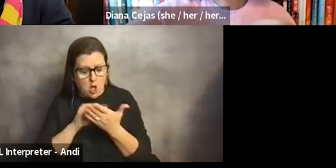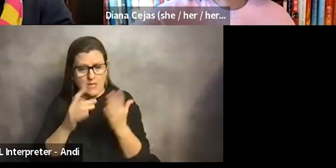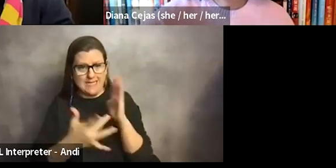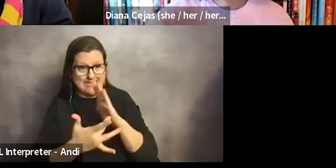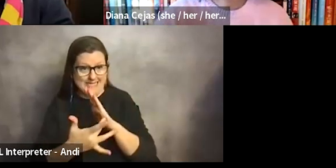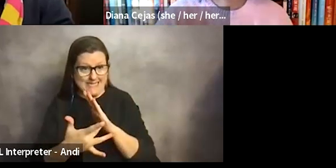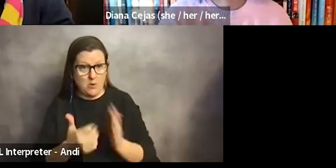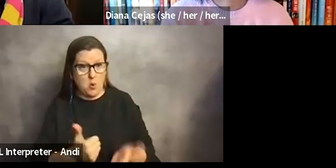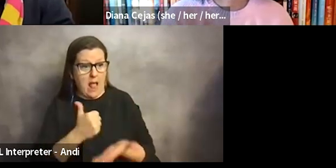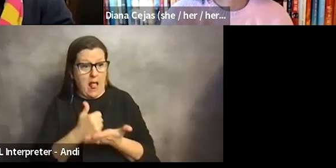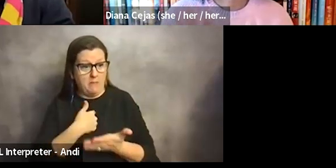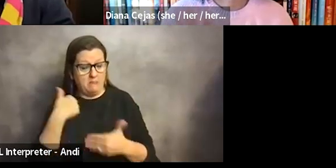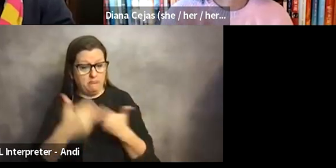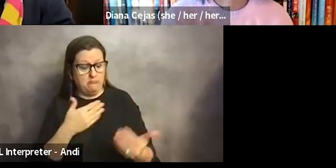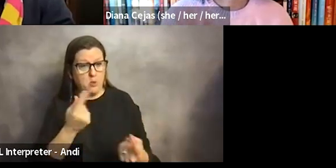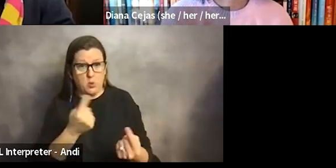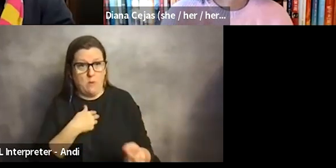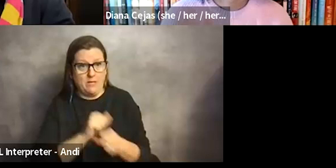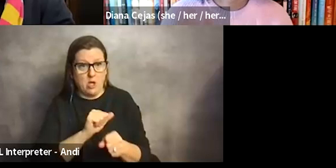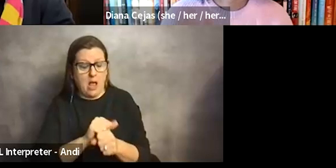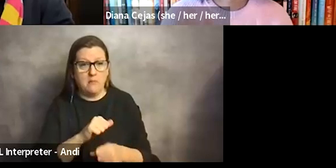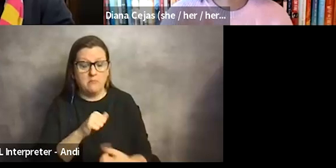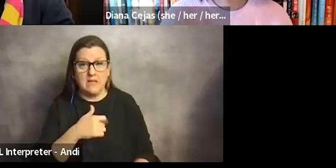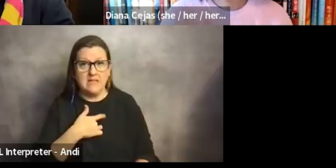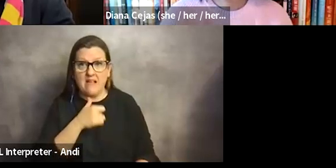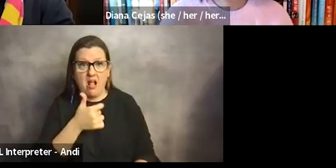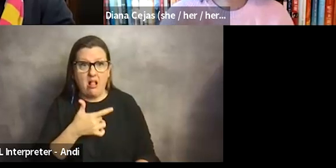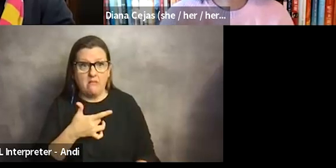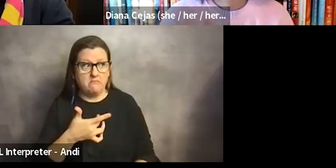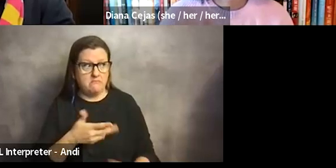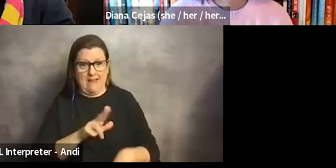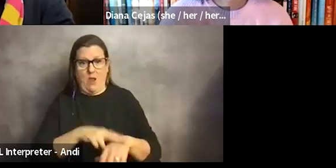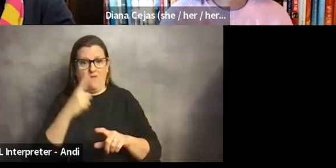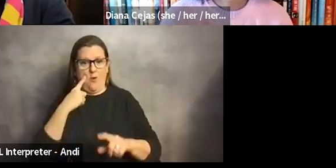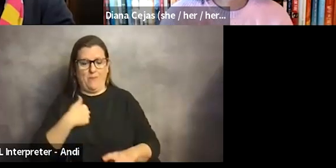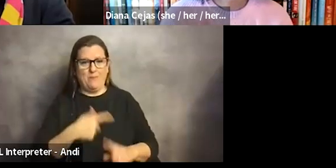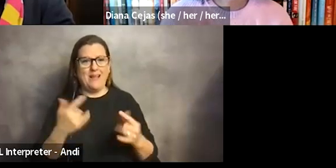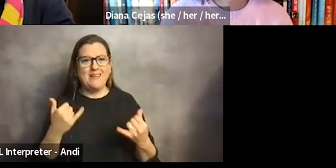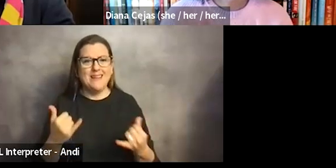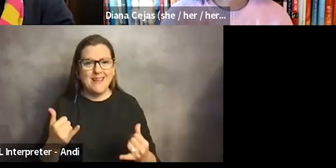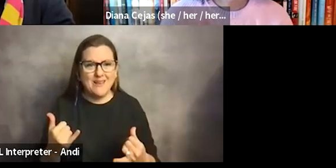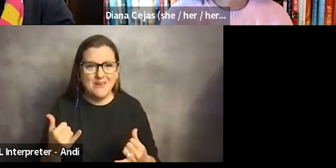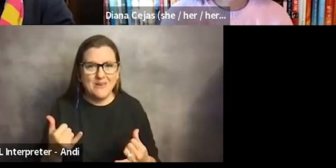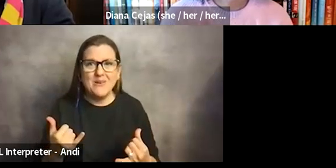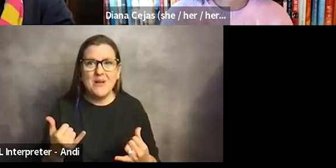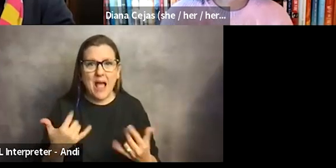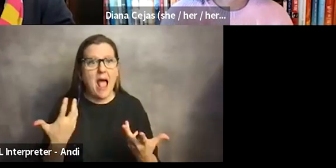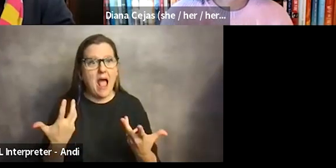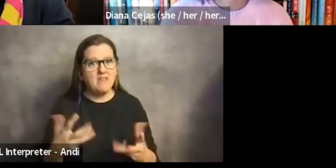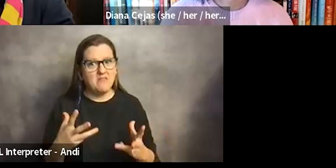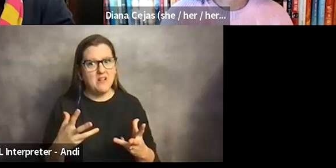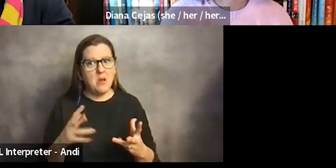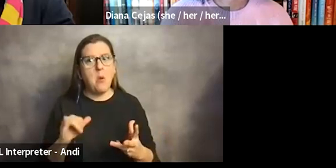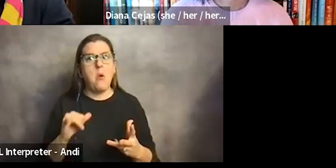my job, um, something that wasn't natural to me to begin with, but now I have, um, grown on that,